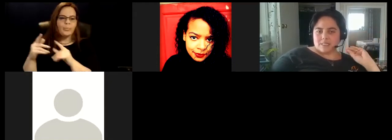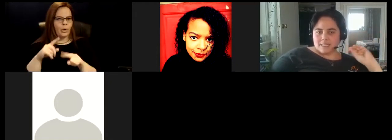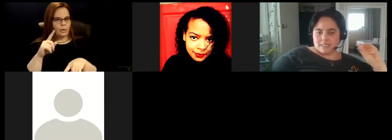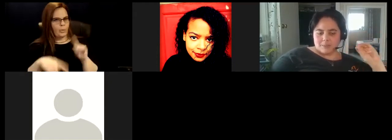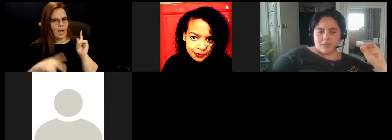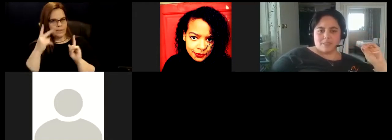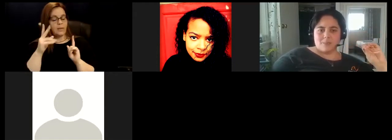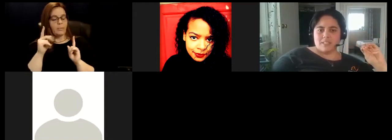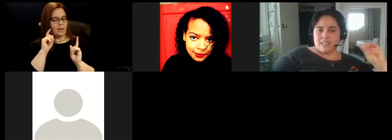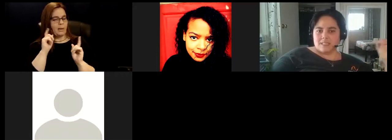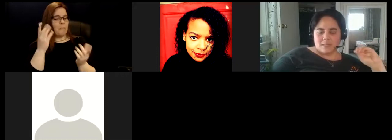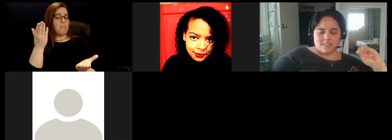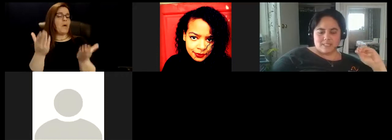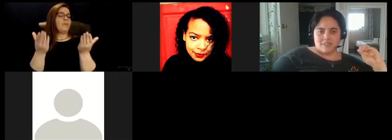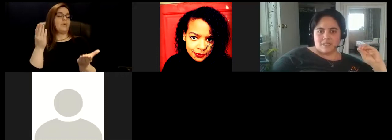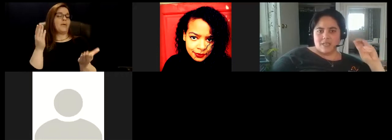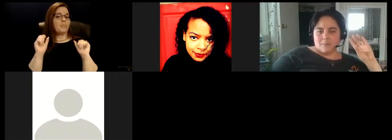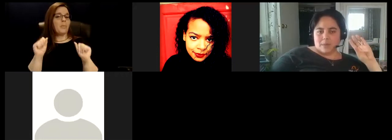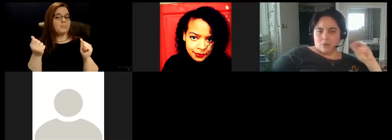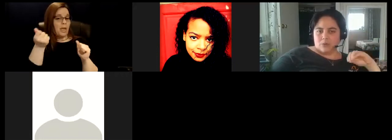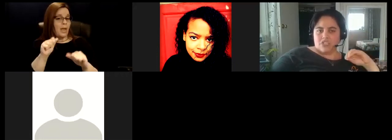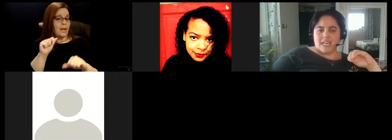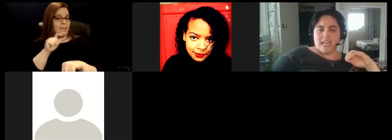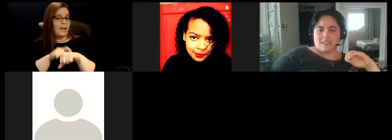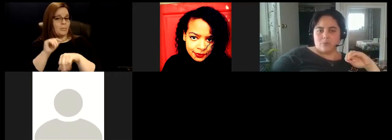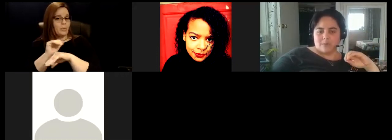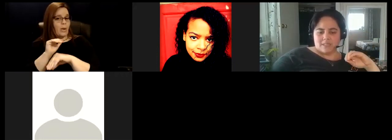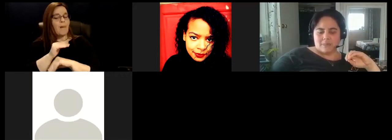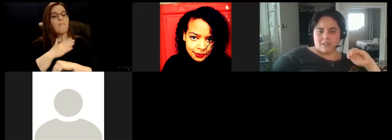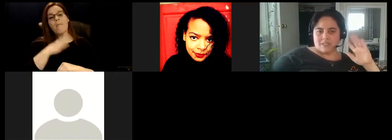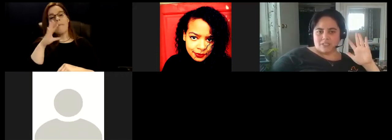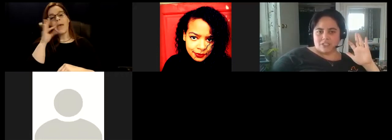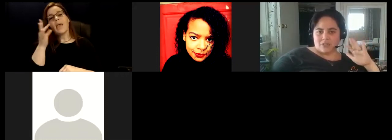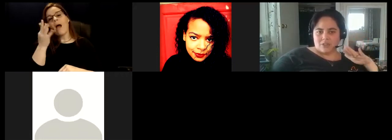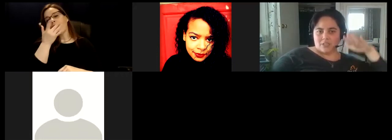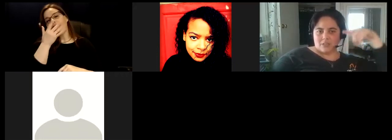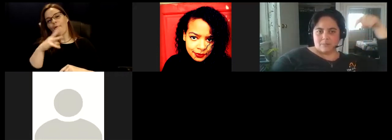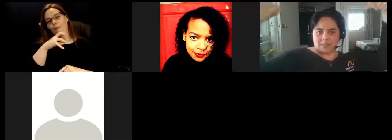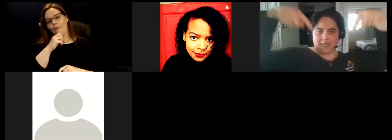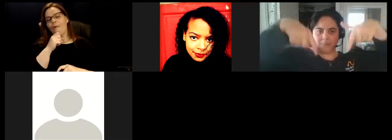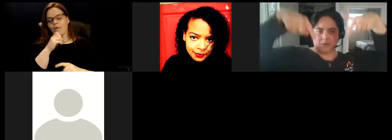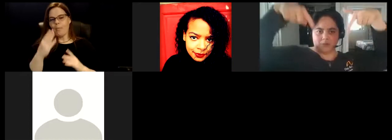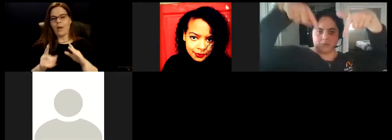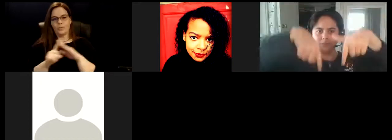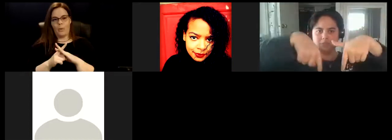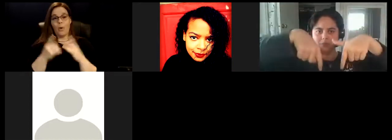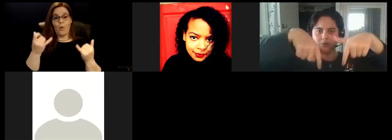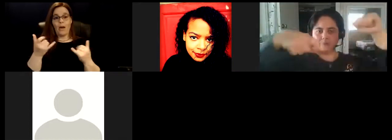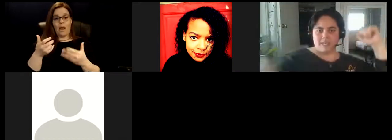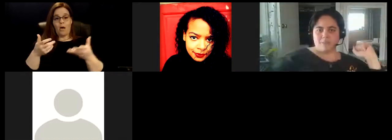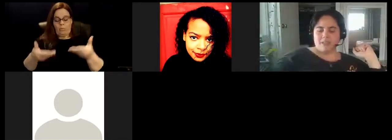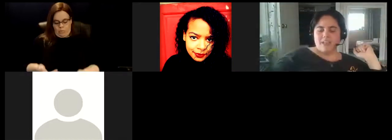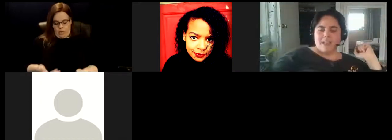but it's distinctly possible that anytime this evening, my orange cat will make an appearance. She's currently on my lap right below